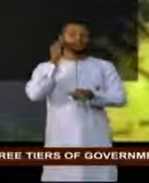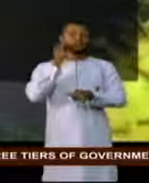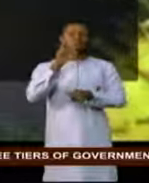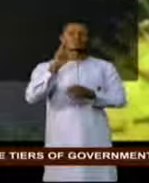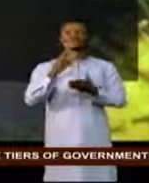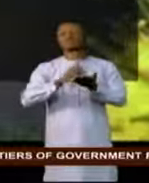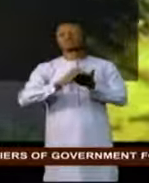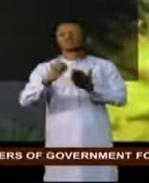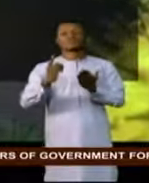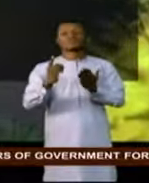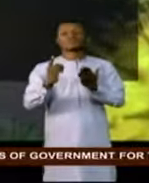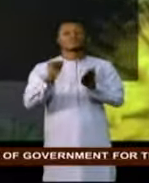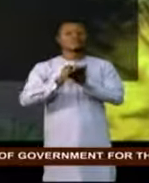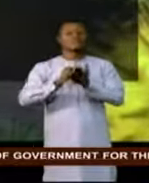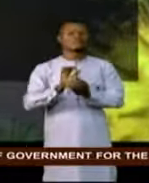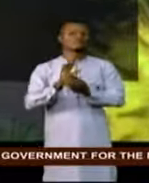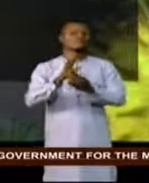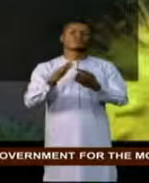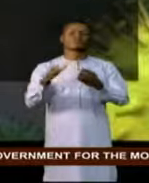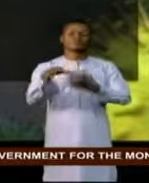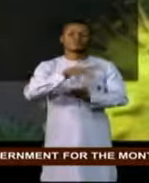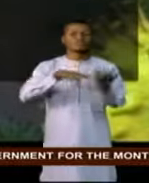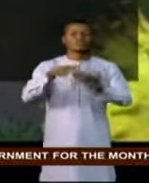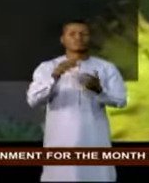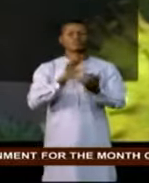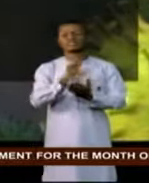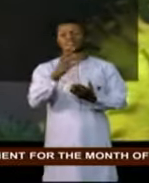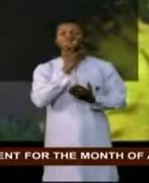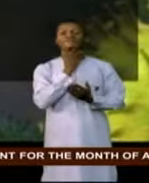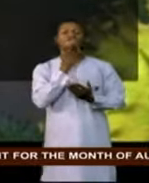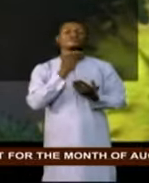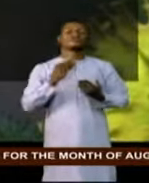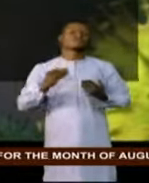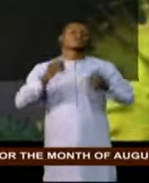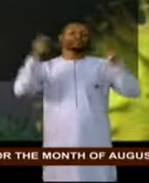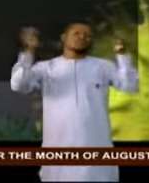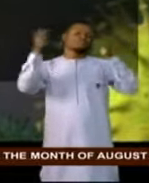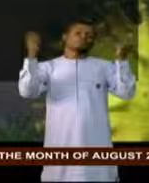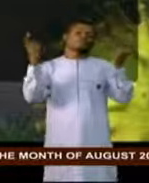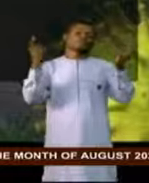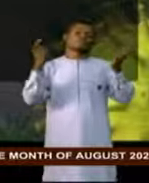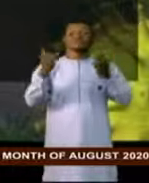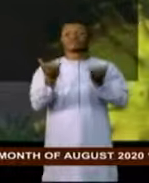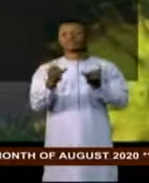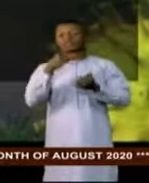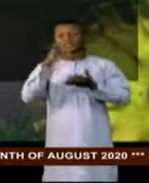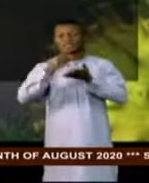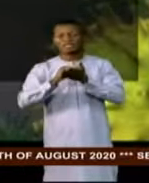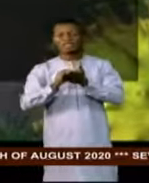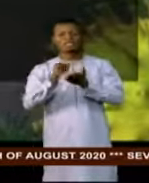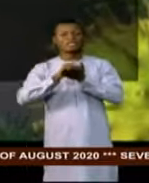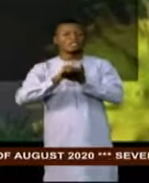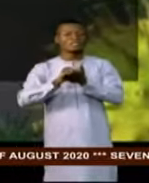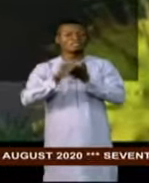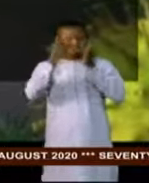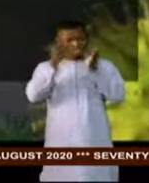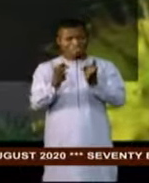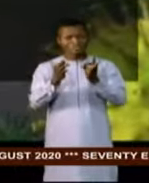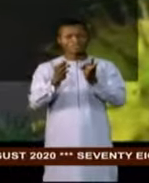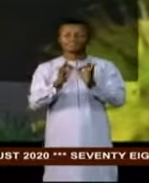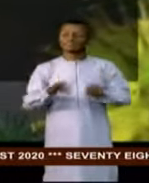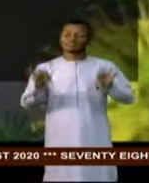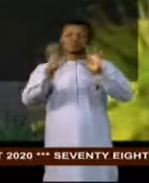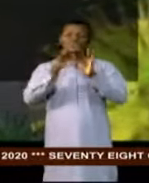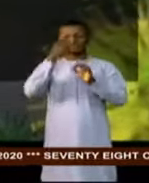restrictions that will disrupt the Jewish holidays. The Prime Minister Benjamin Netanyahu said the move was essential after